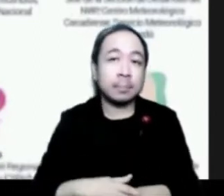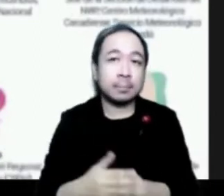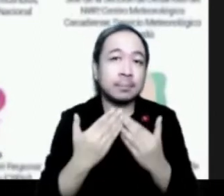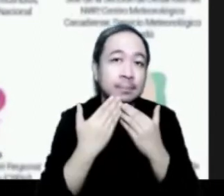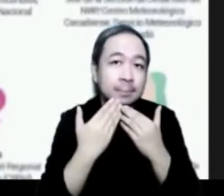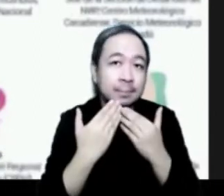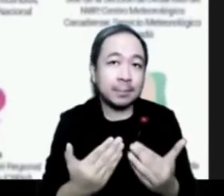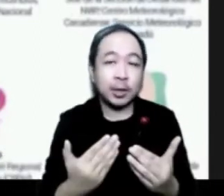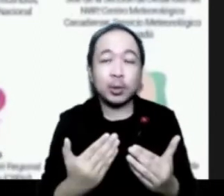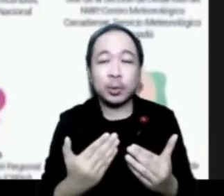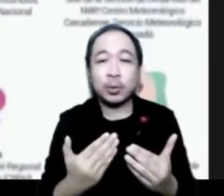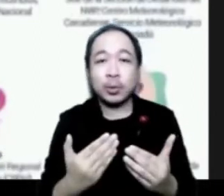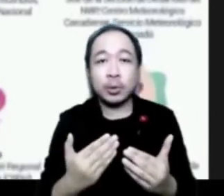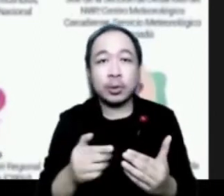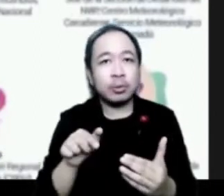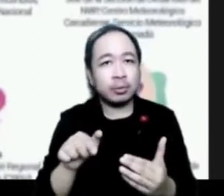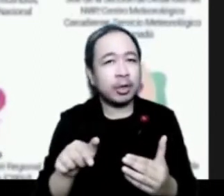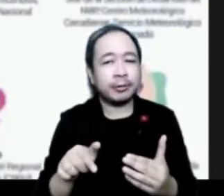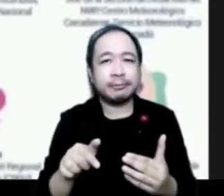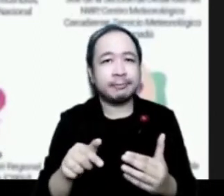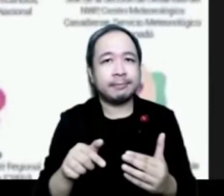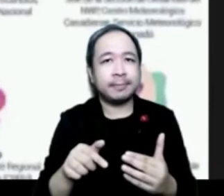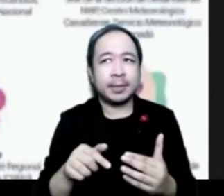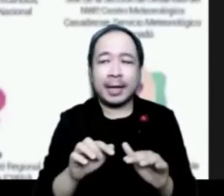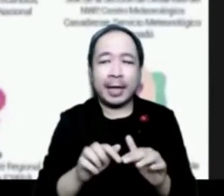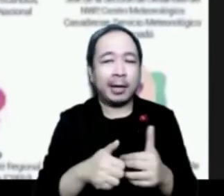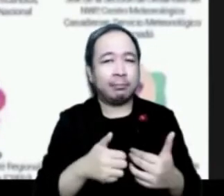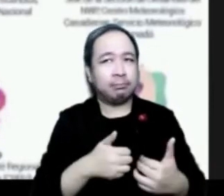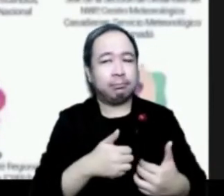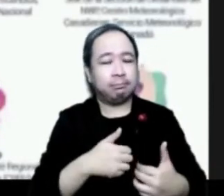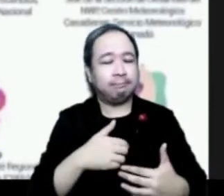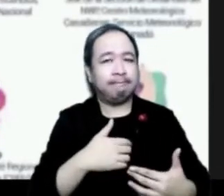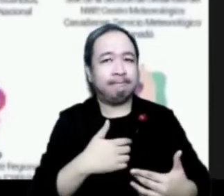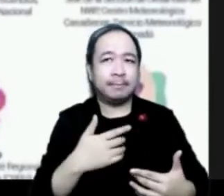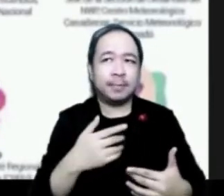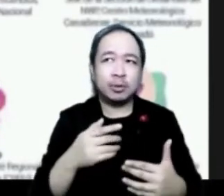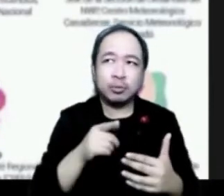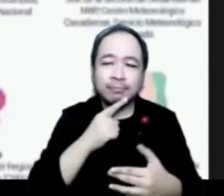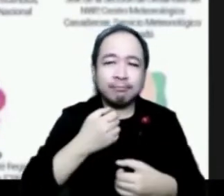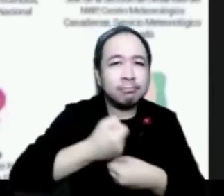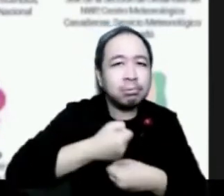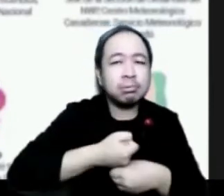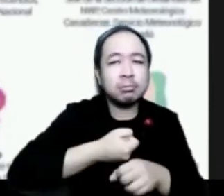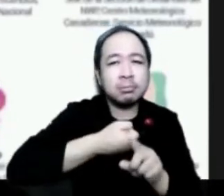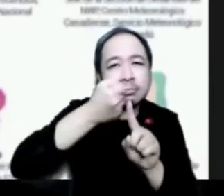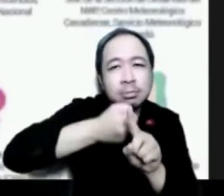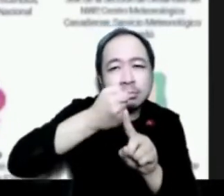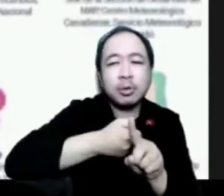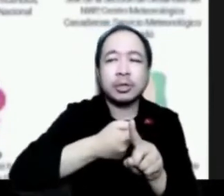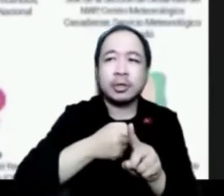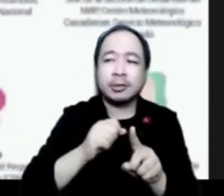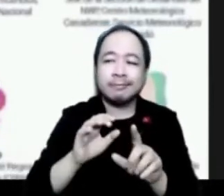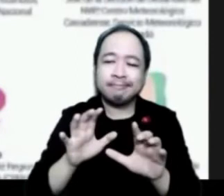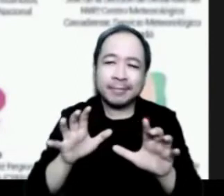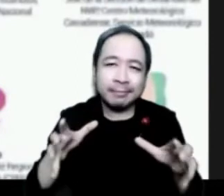these efforts to really promote the need to work more in cooperation and put more emphasis in